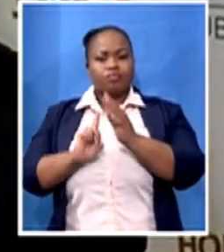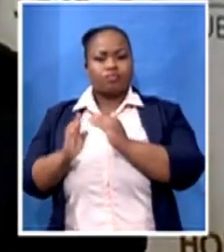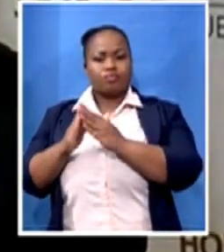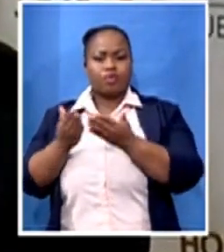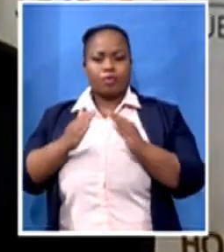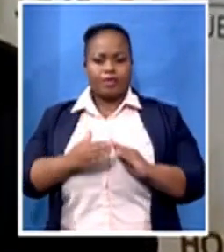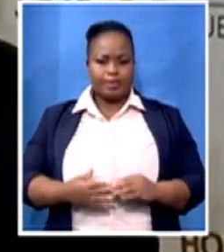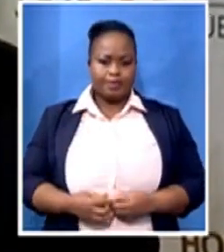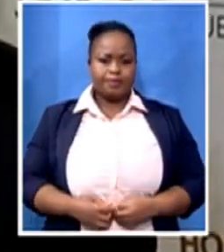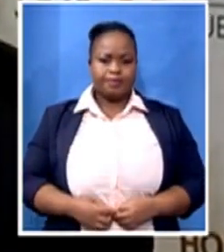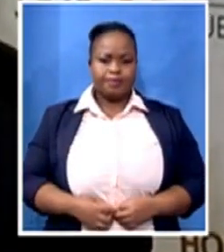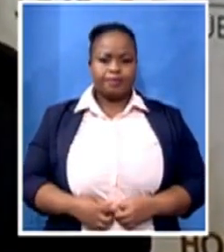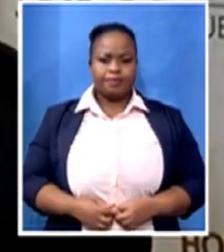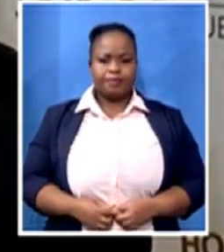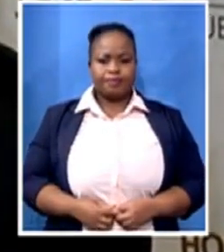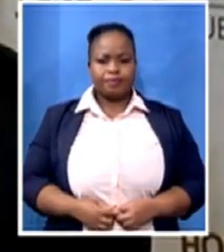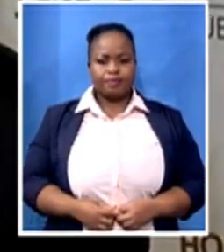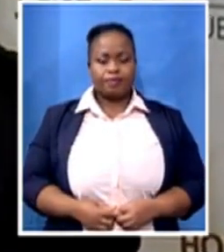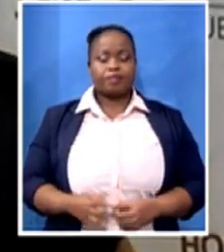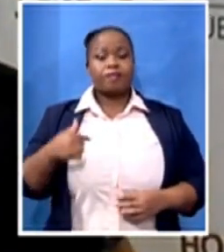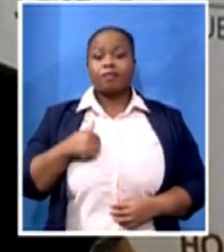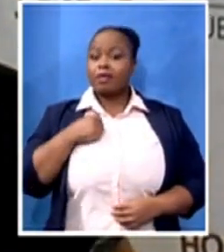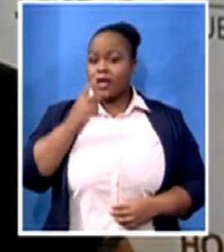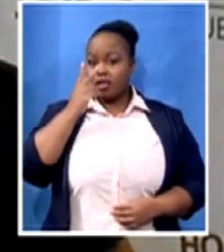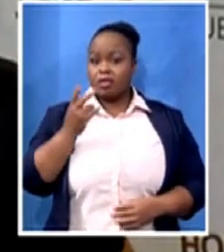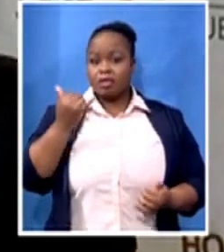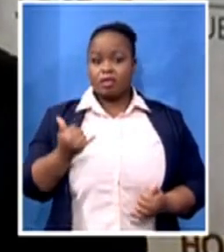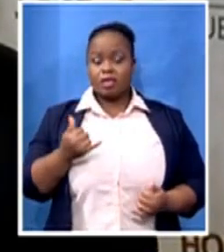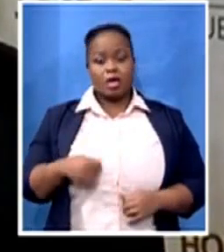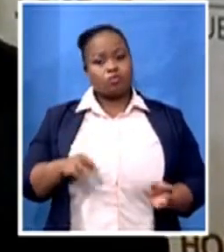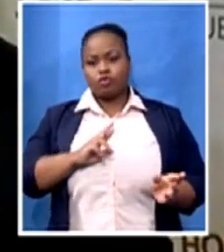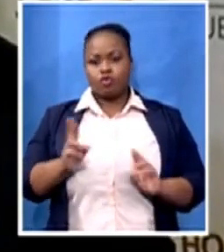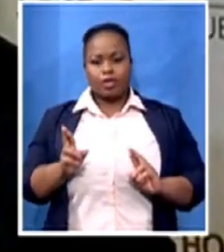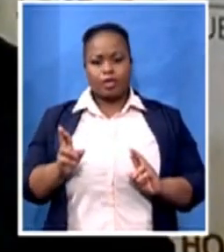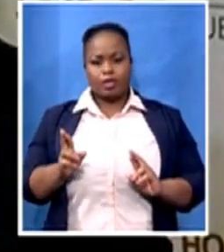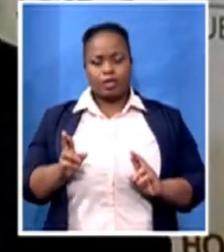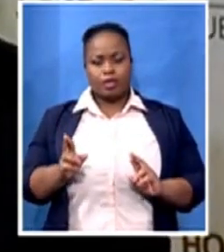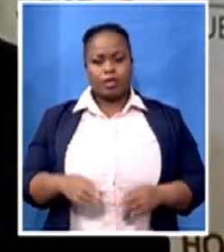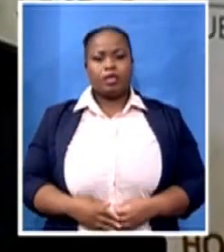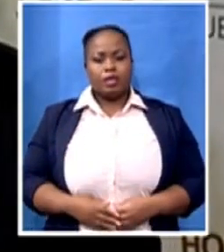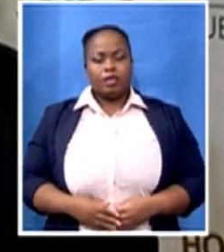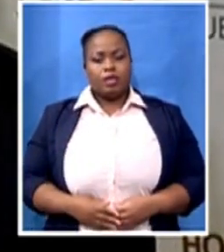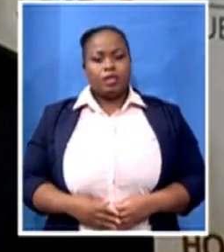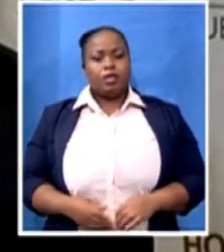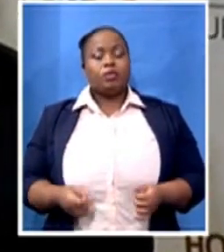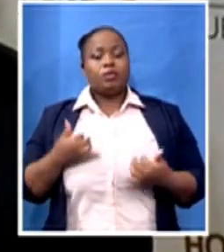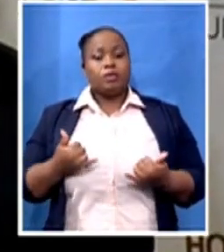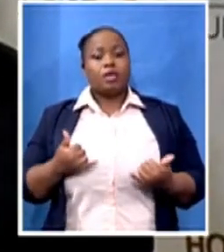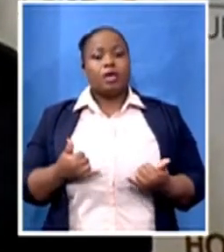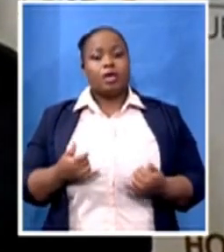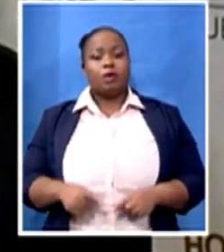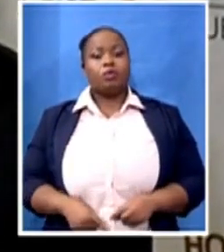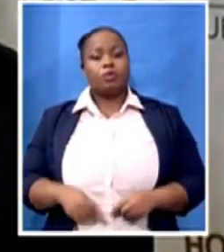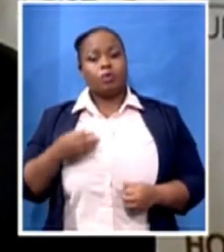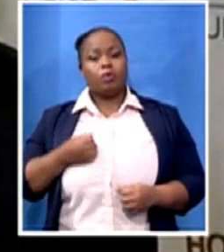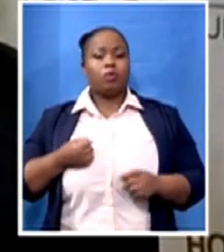I see you are combat-ready as soldiers in white to fight for South Africa and her children. And